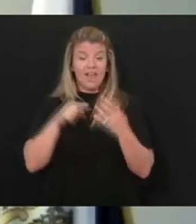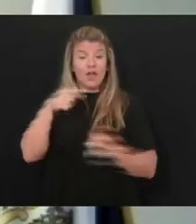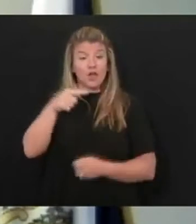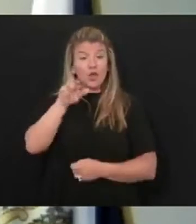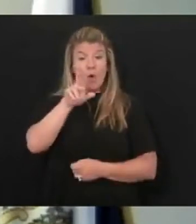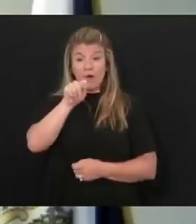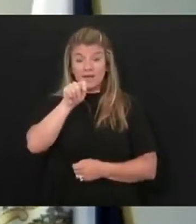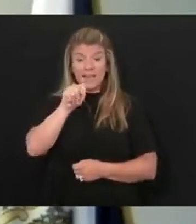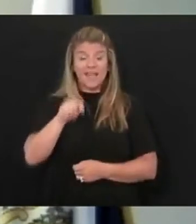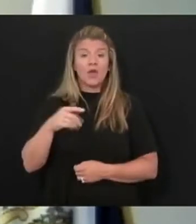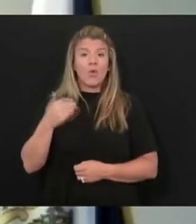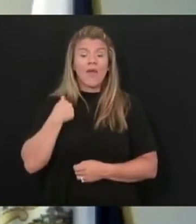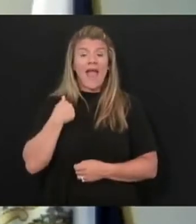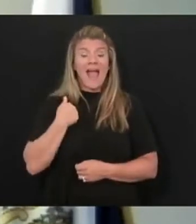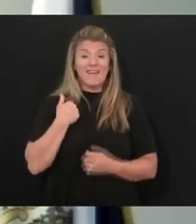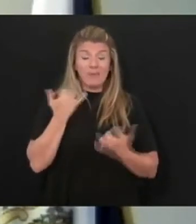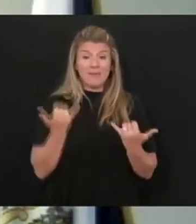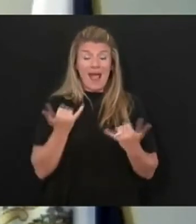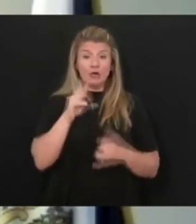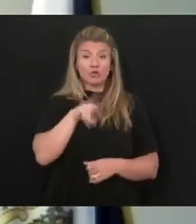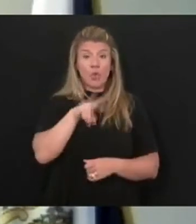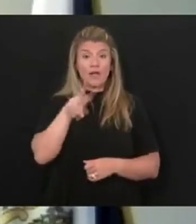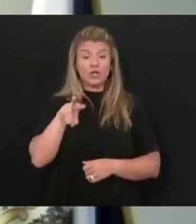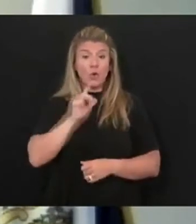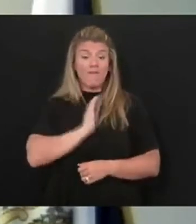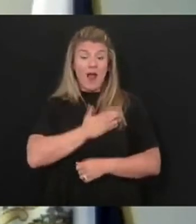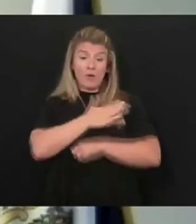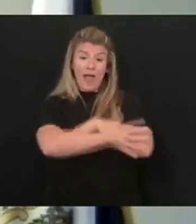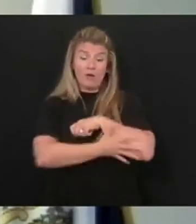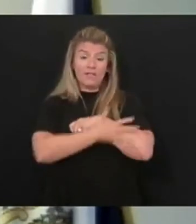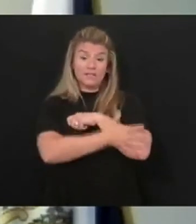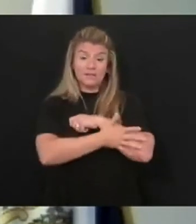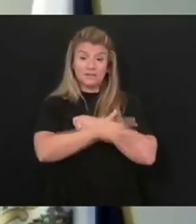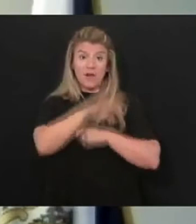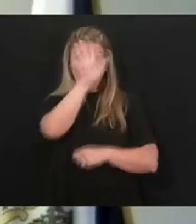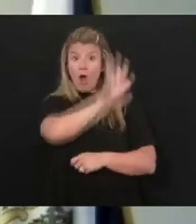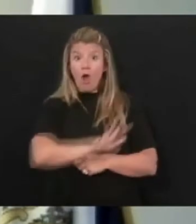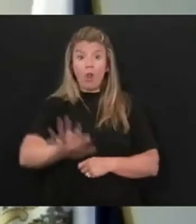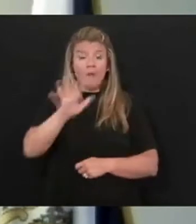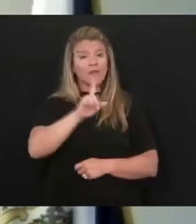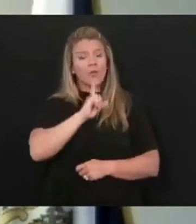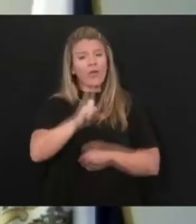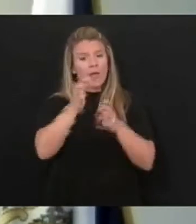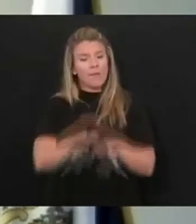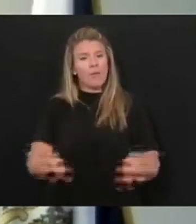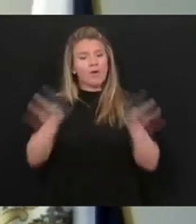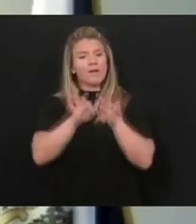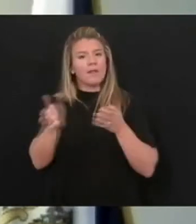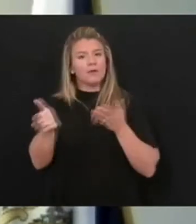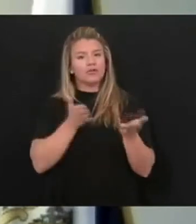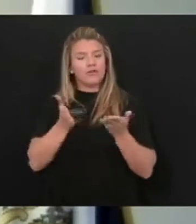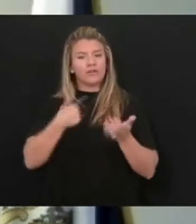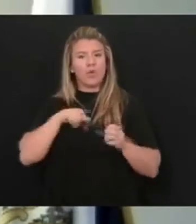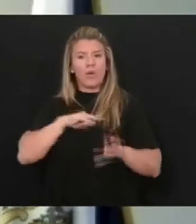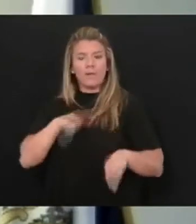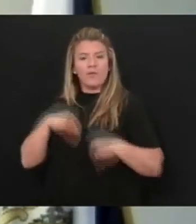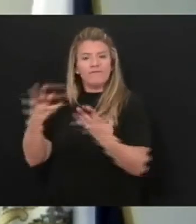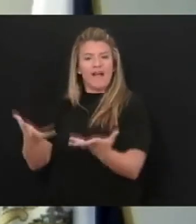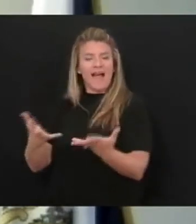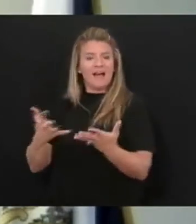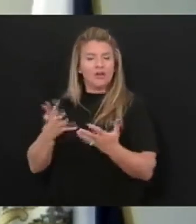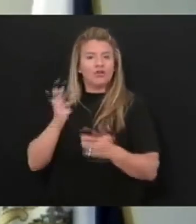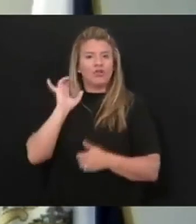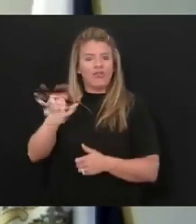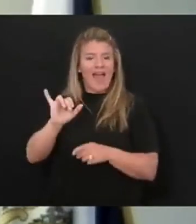operating in 22 of West Virginia counties. They're critically important to services provided to the substance